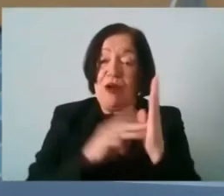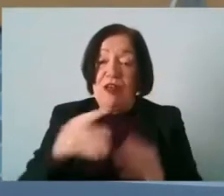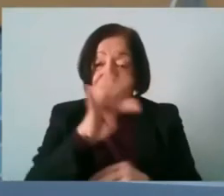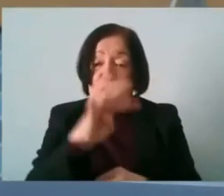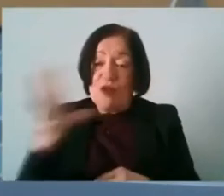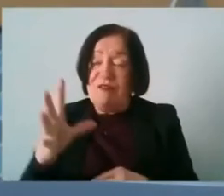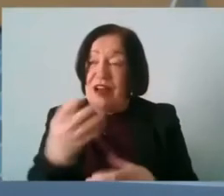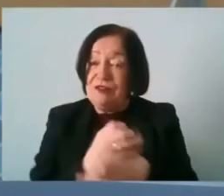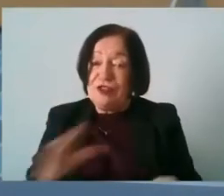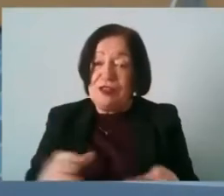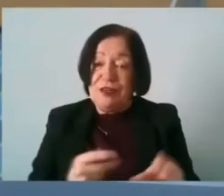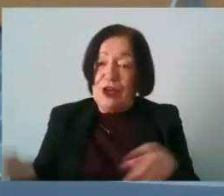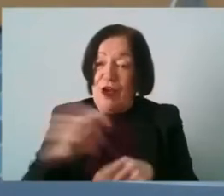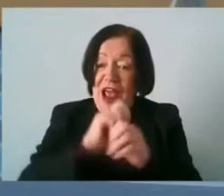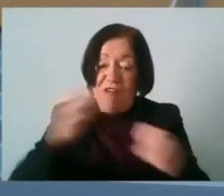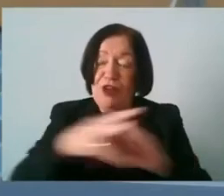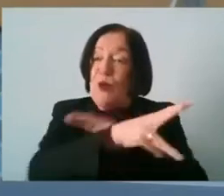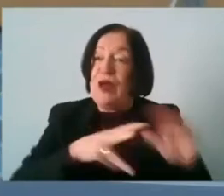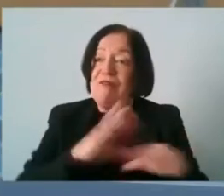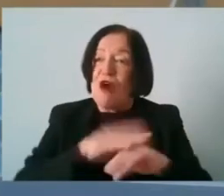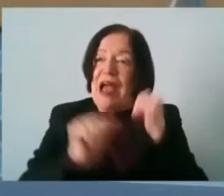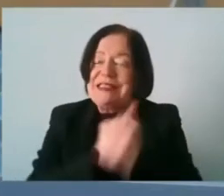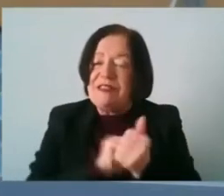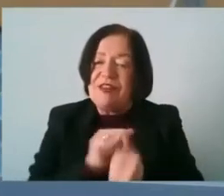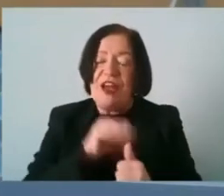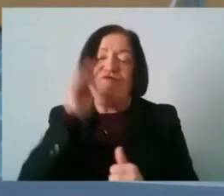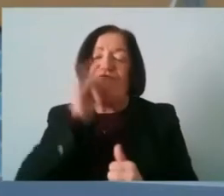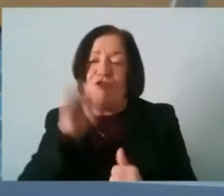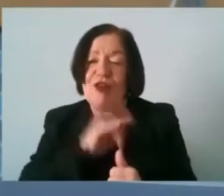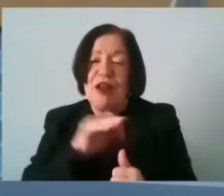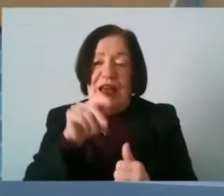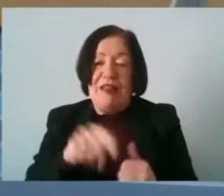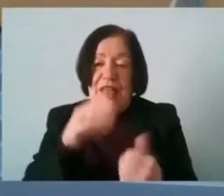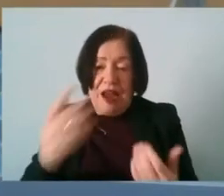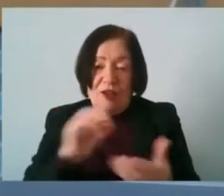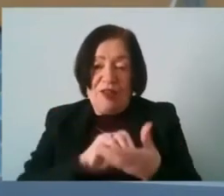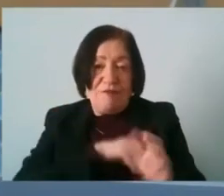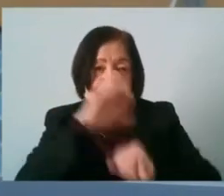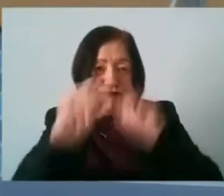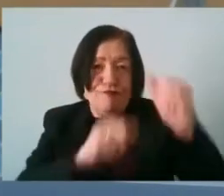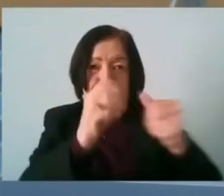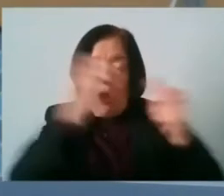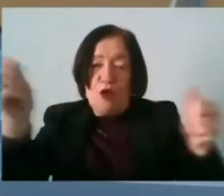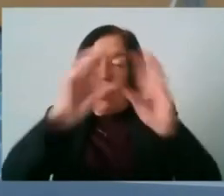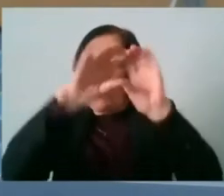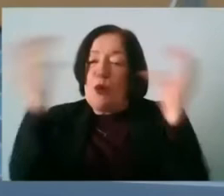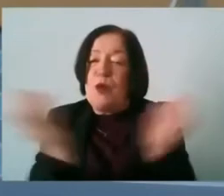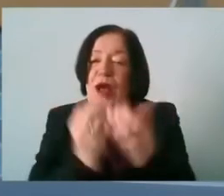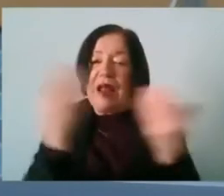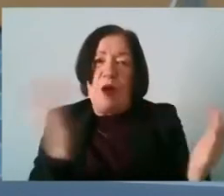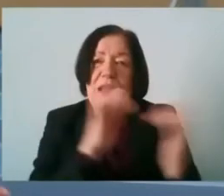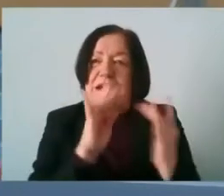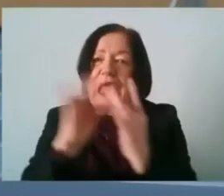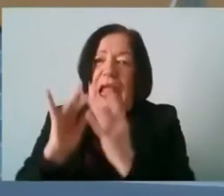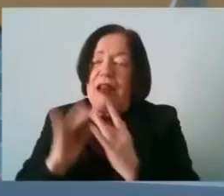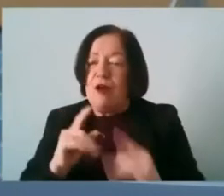up on a weekly basis for activity and fun and then they've reached out to their wider community to engage and they've started kind of connecting hopefully we'll